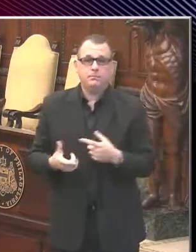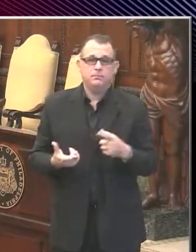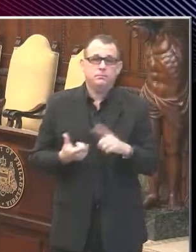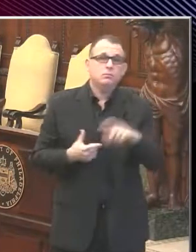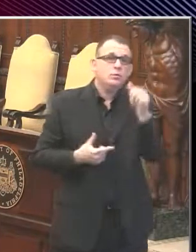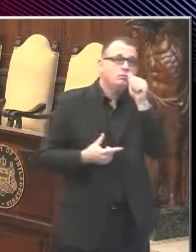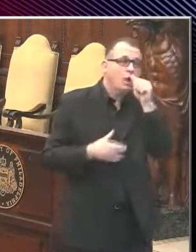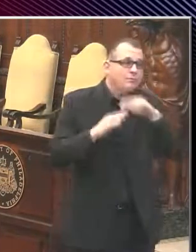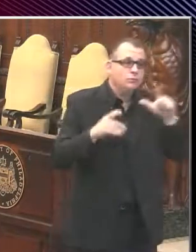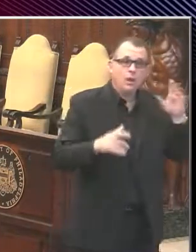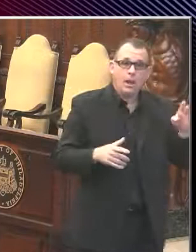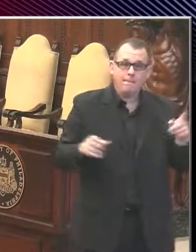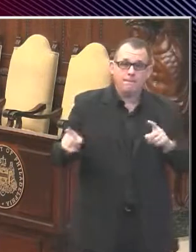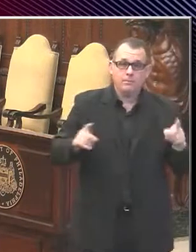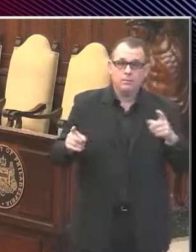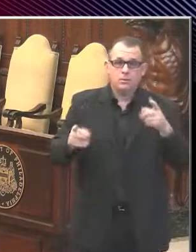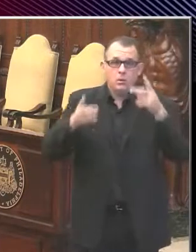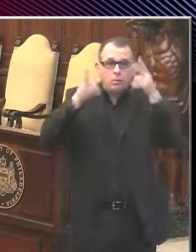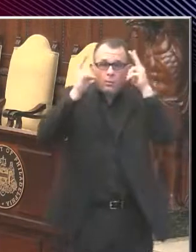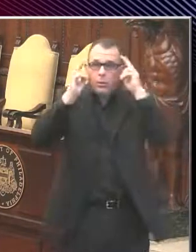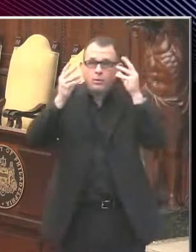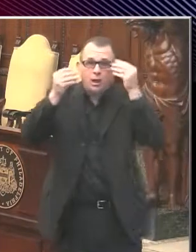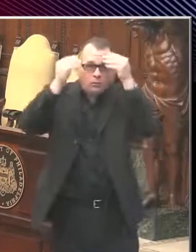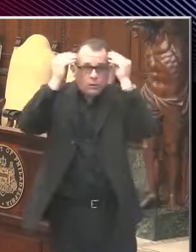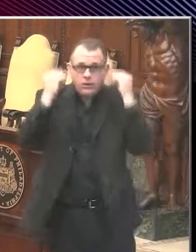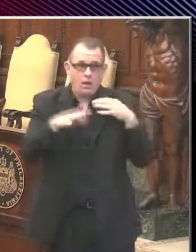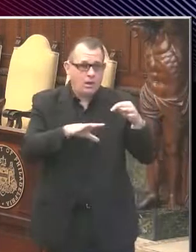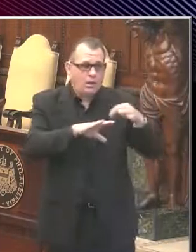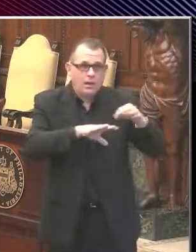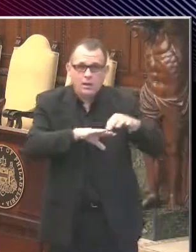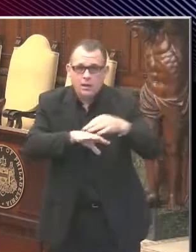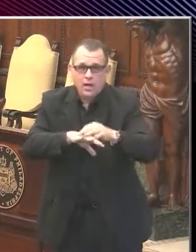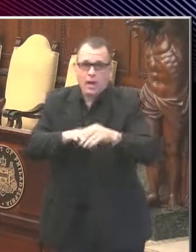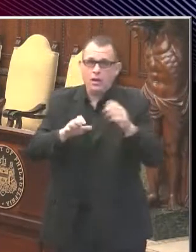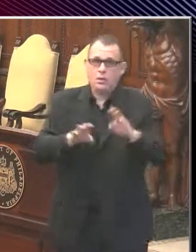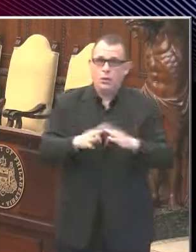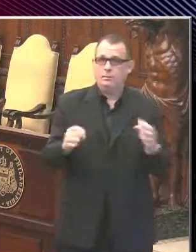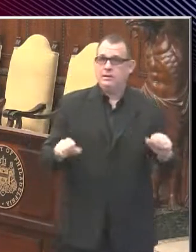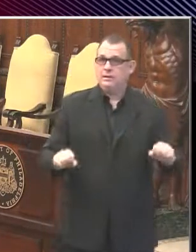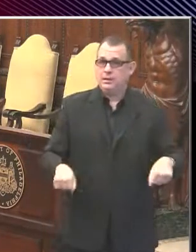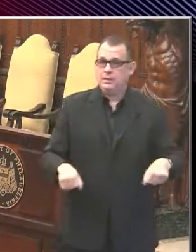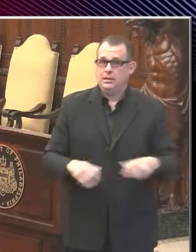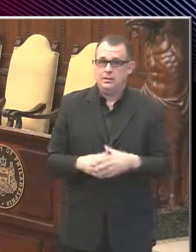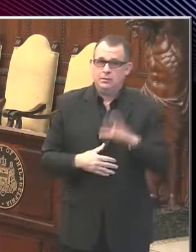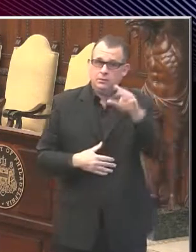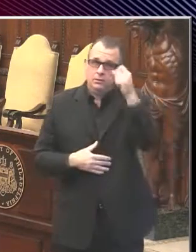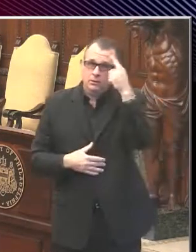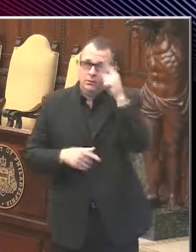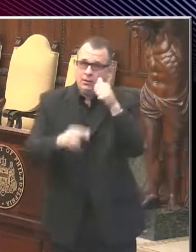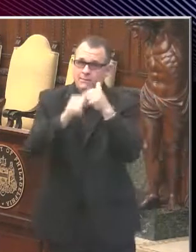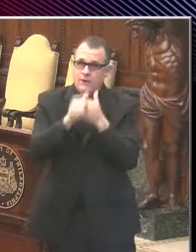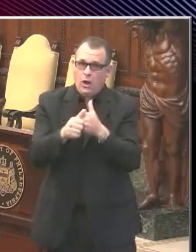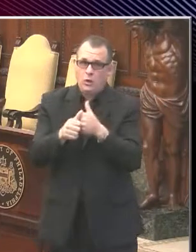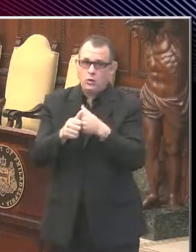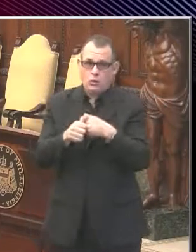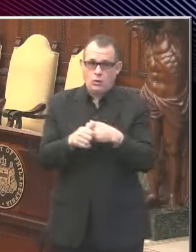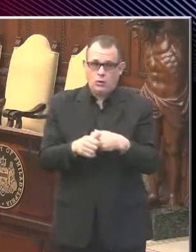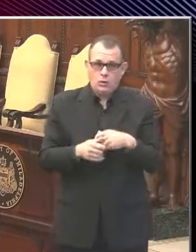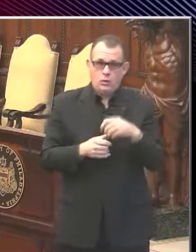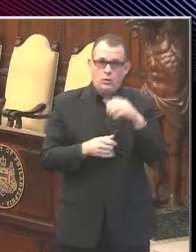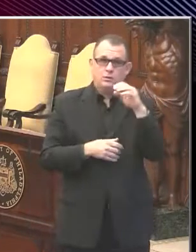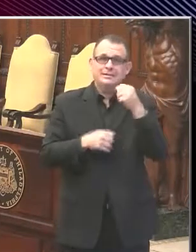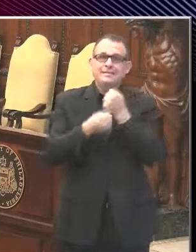barbershops and beauty salons and nail salons. All of those are under safe mode guidance, where everybody needs to be reducing crowds,